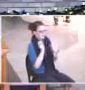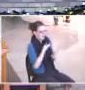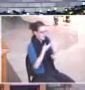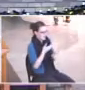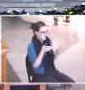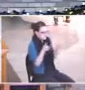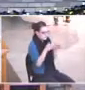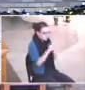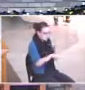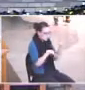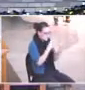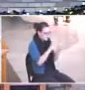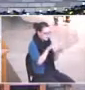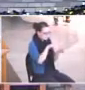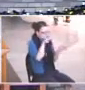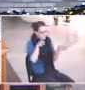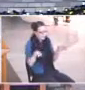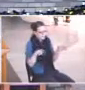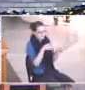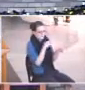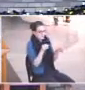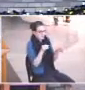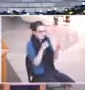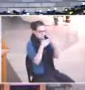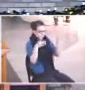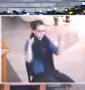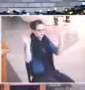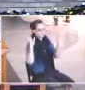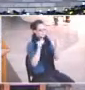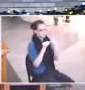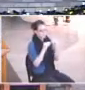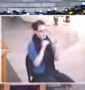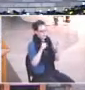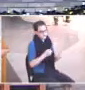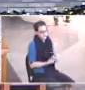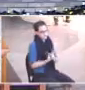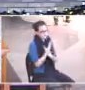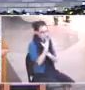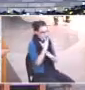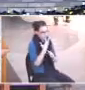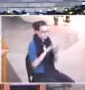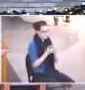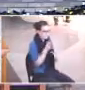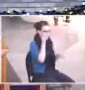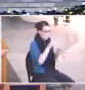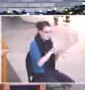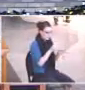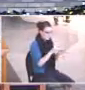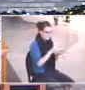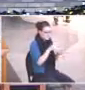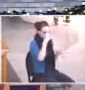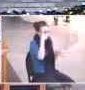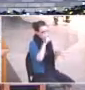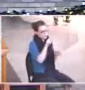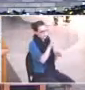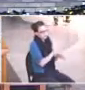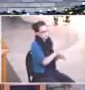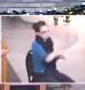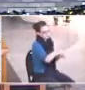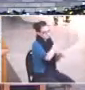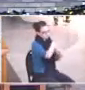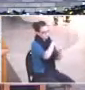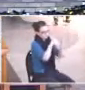be, and have a broader picture so that we can grow in faith for the journey ahead.